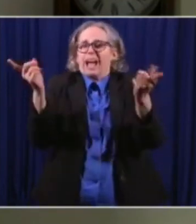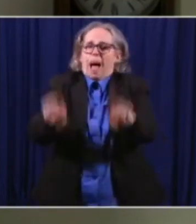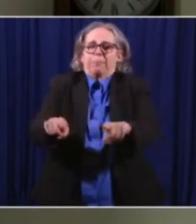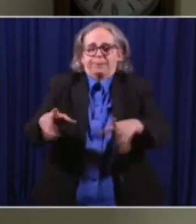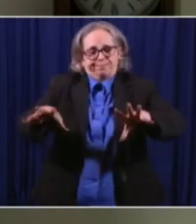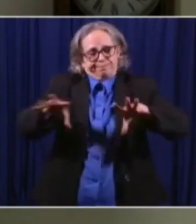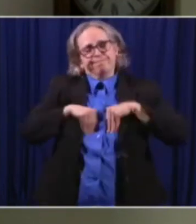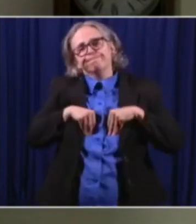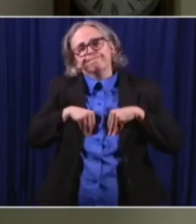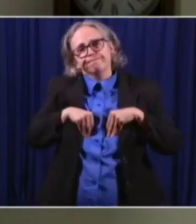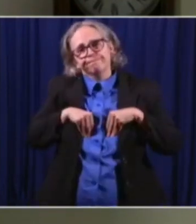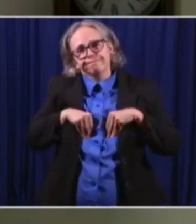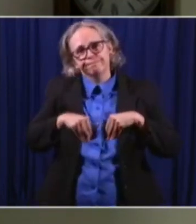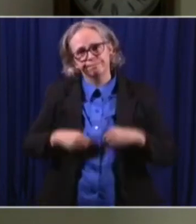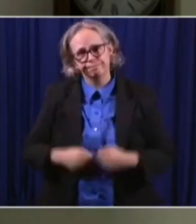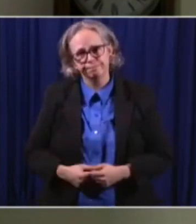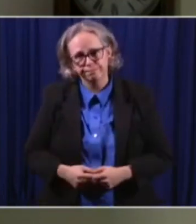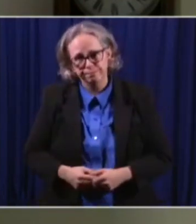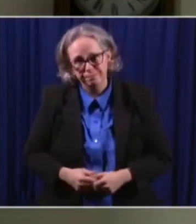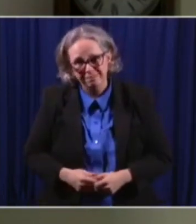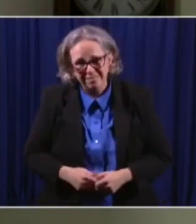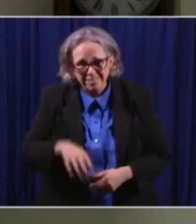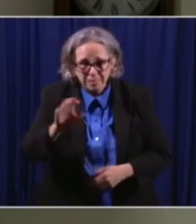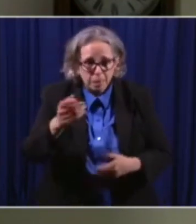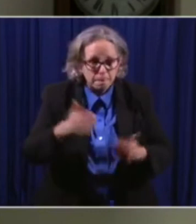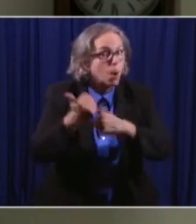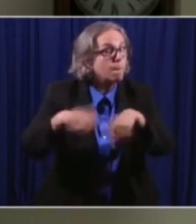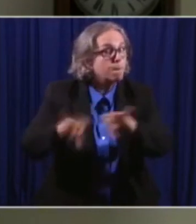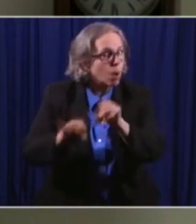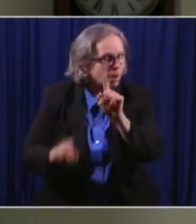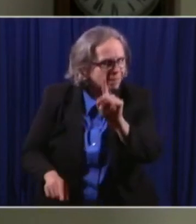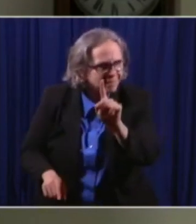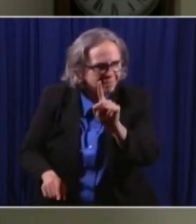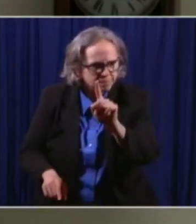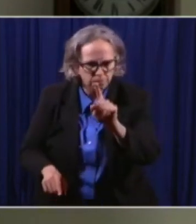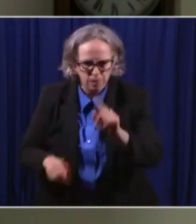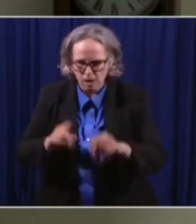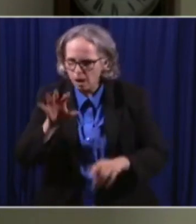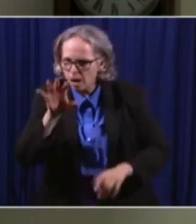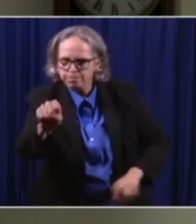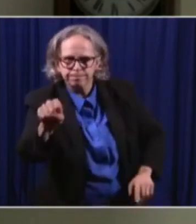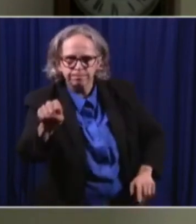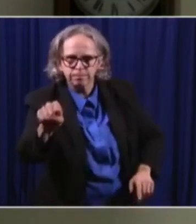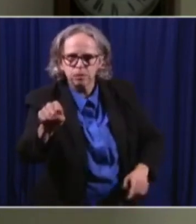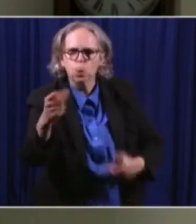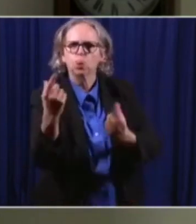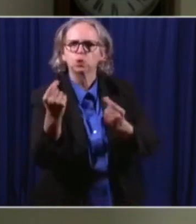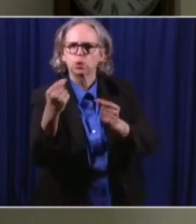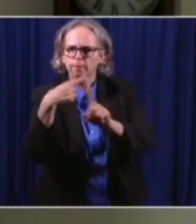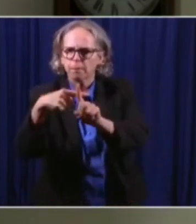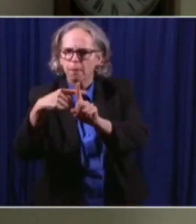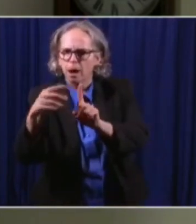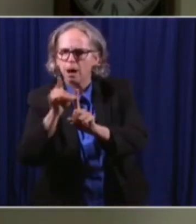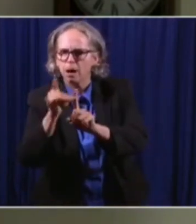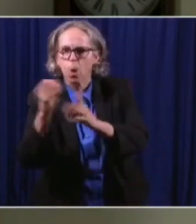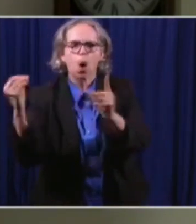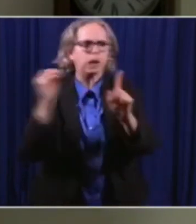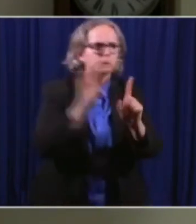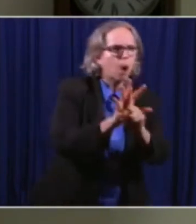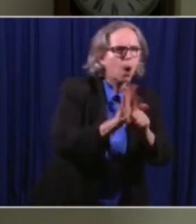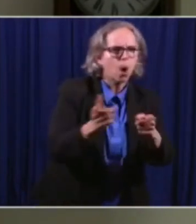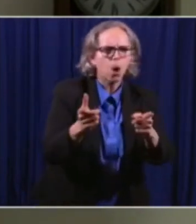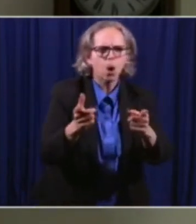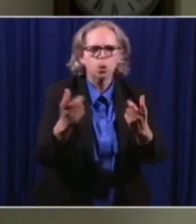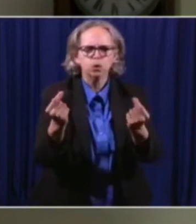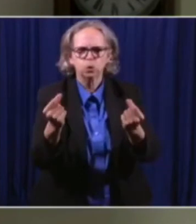is how we handle it. Uh how the school handles it, how the local health department handles it, how the parents handle it.